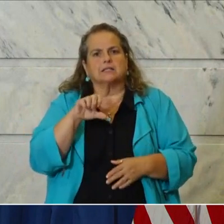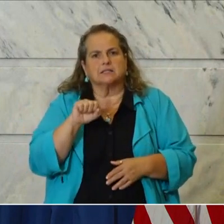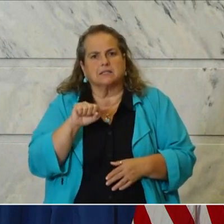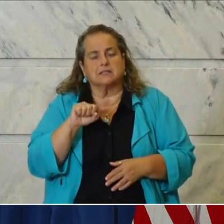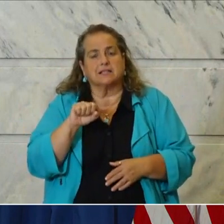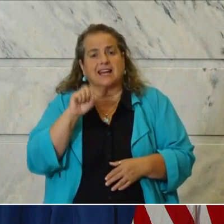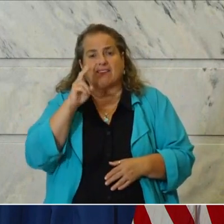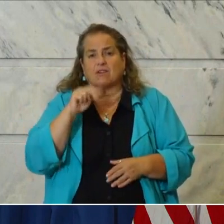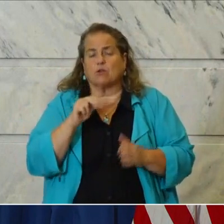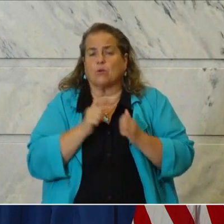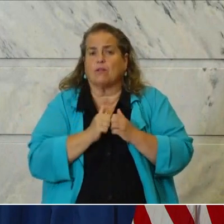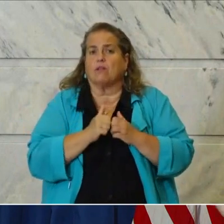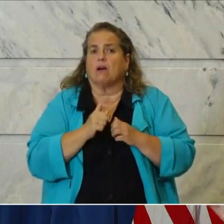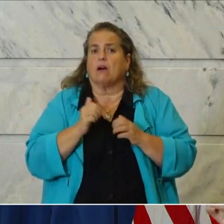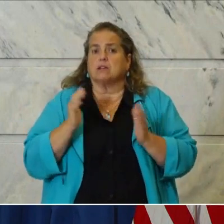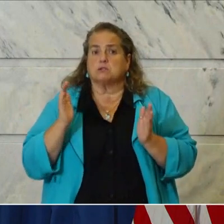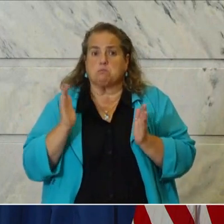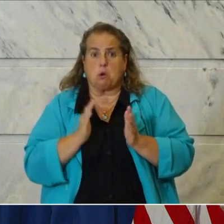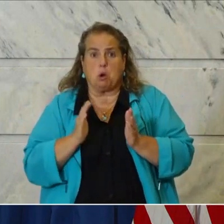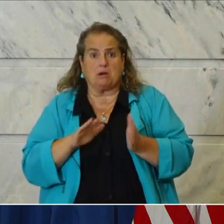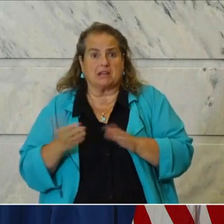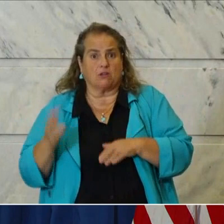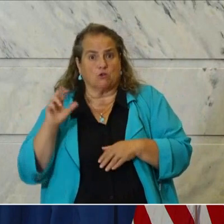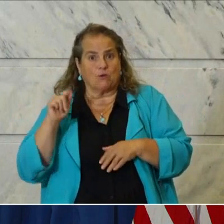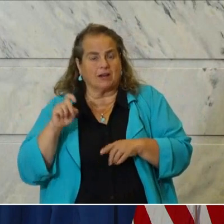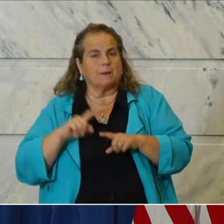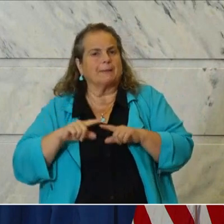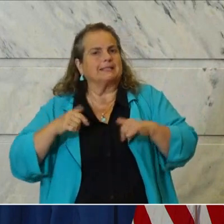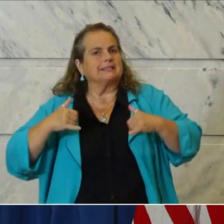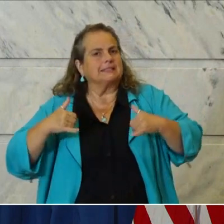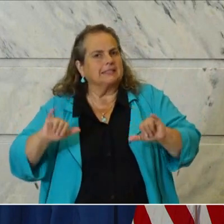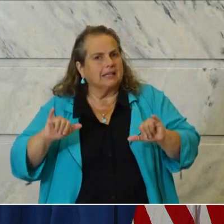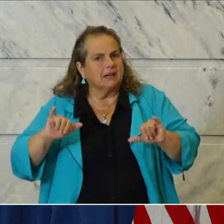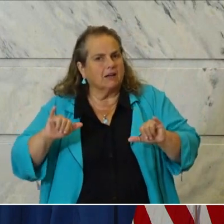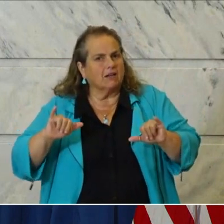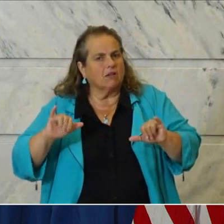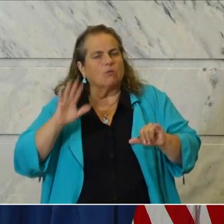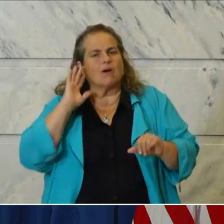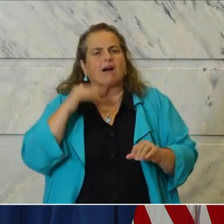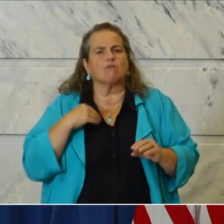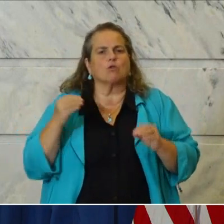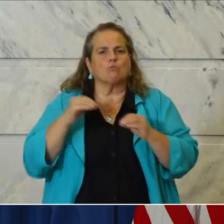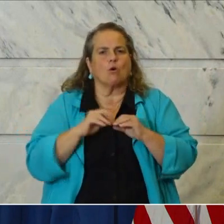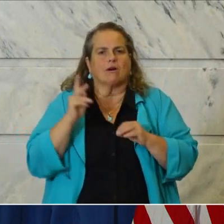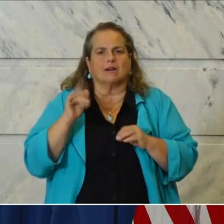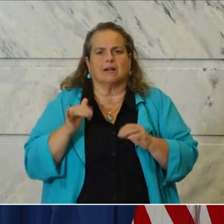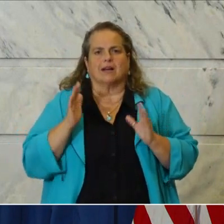mortality rate, even with us doing better, that we're gonna lose more Kentucky ins. It's basic arithmetic.